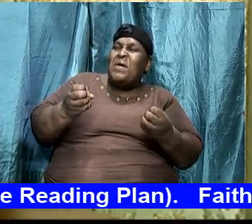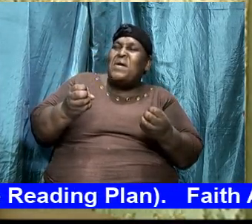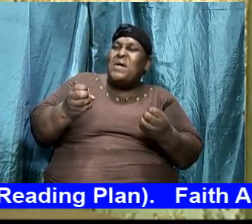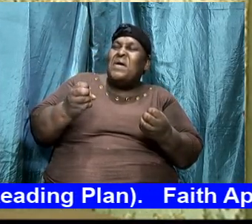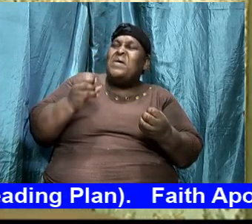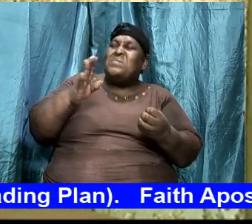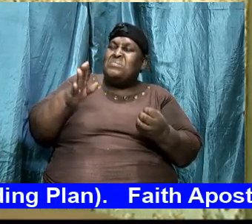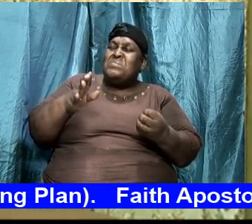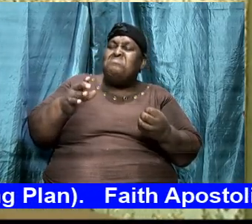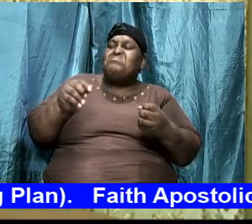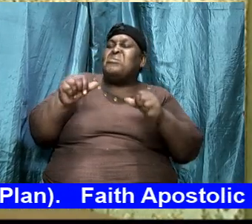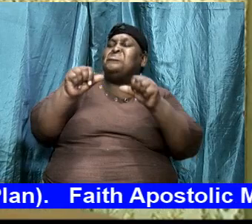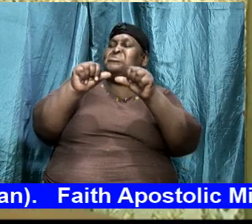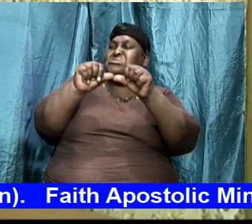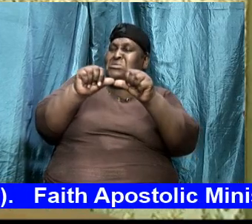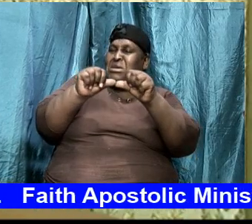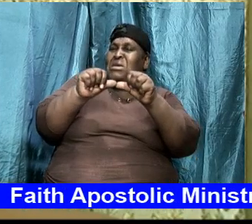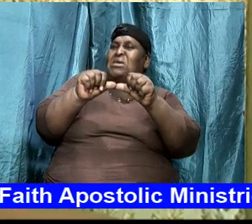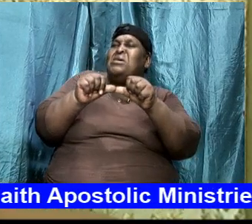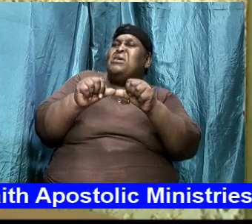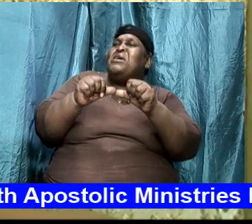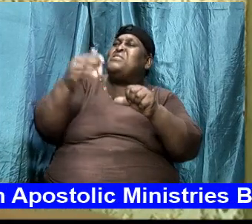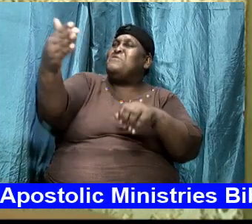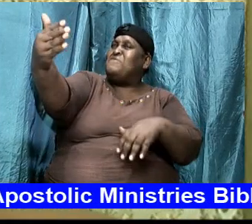stay in the hottest part of the battle